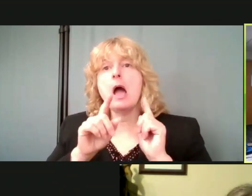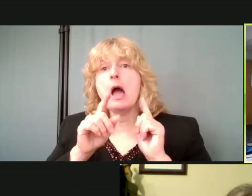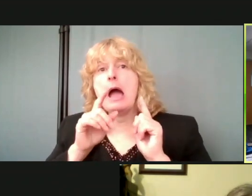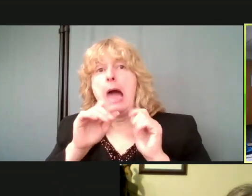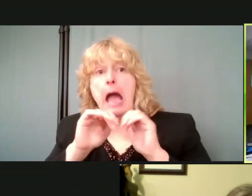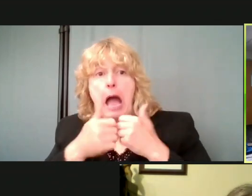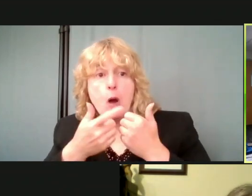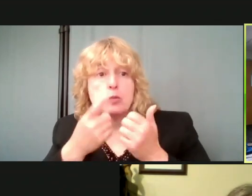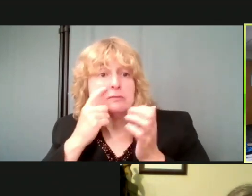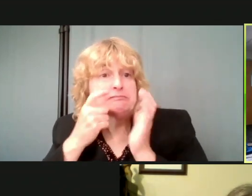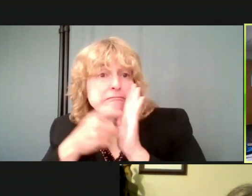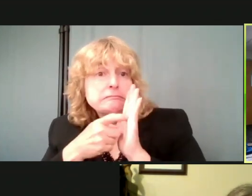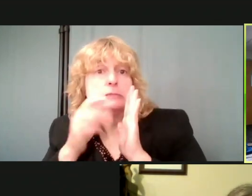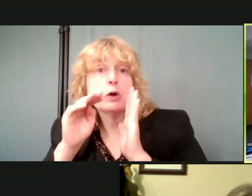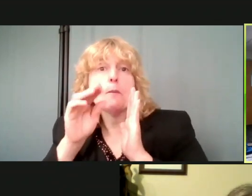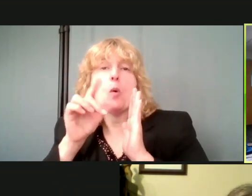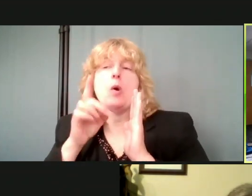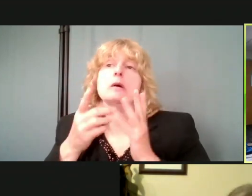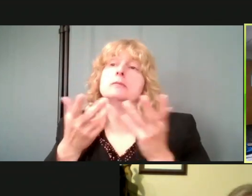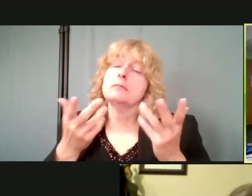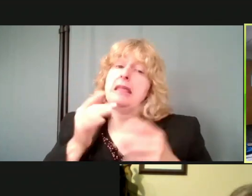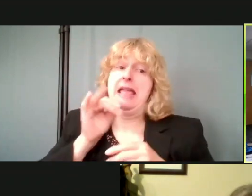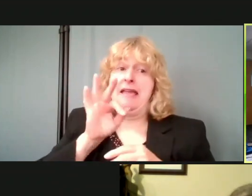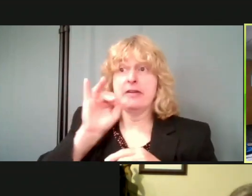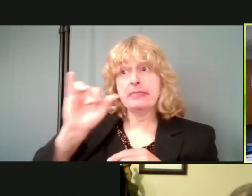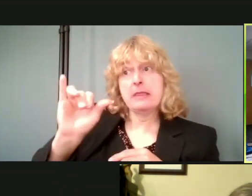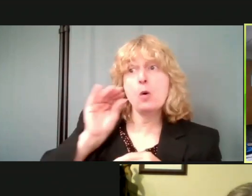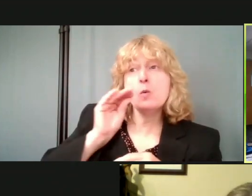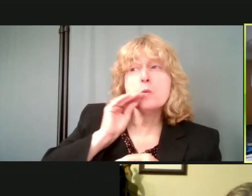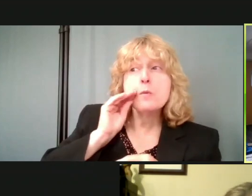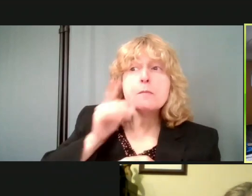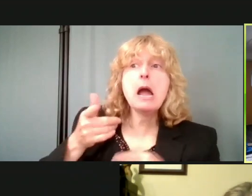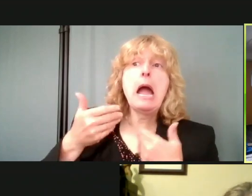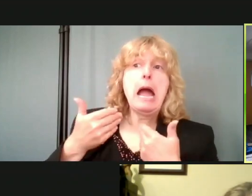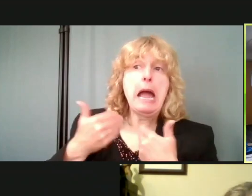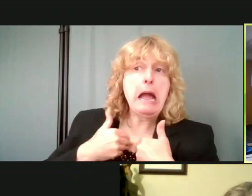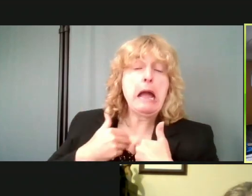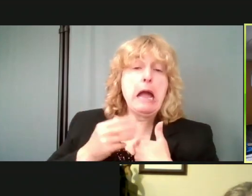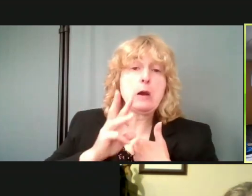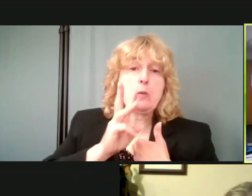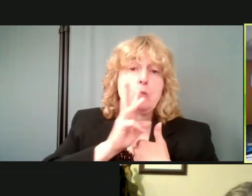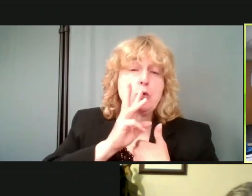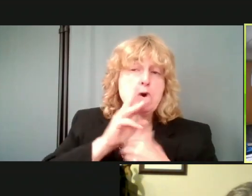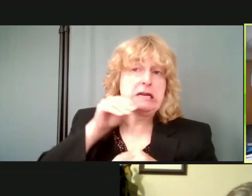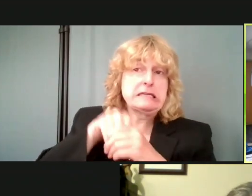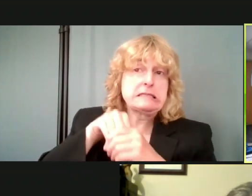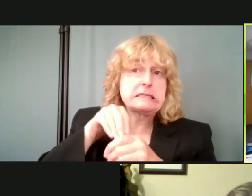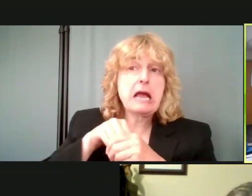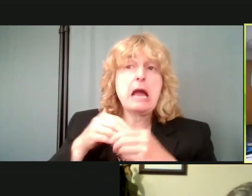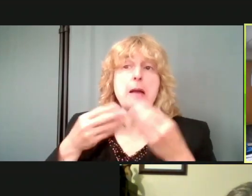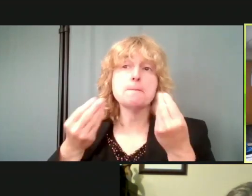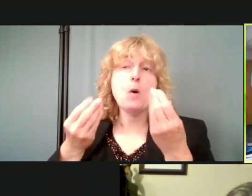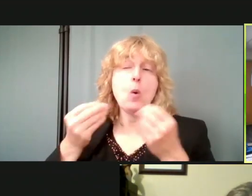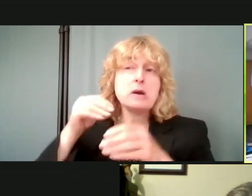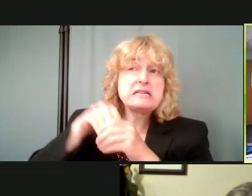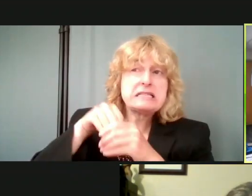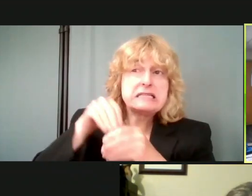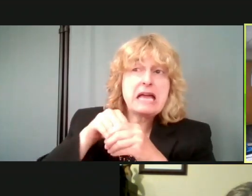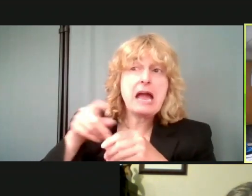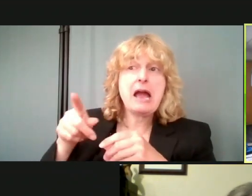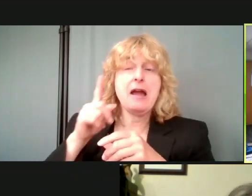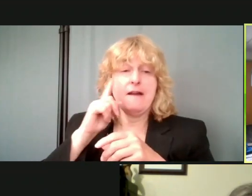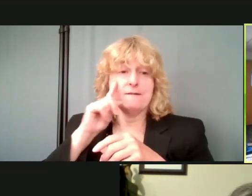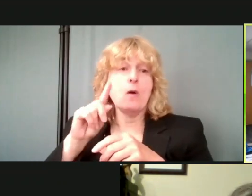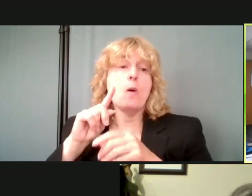there's been water or moisture for a significant period of time, you have to look, um,